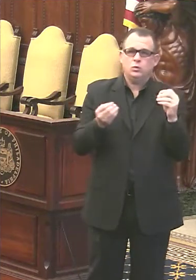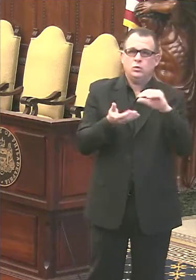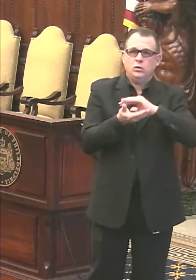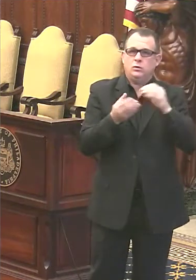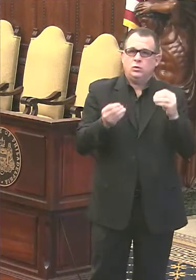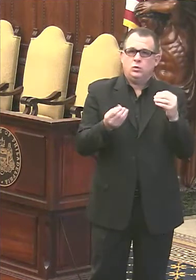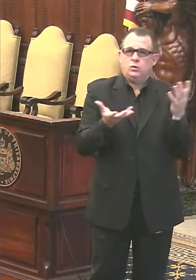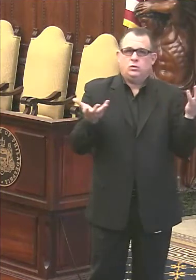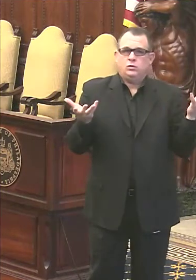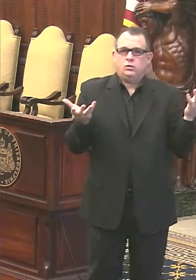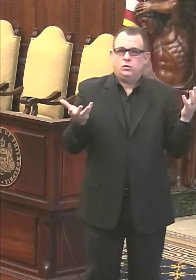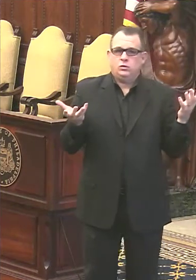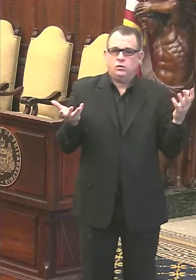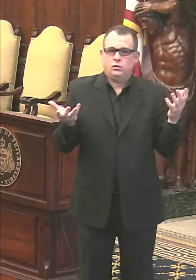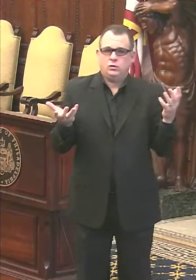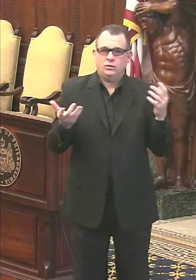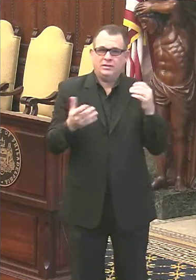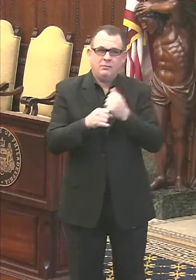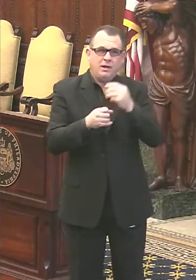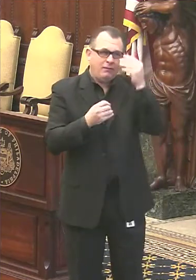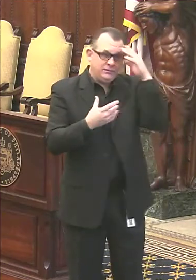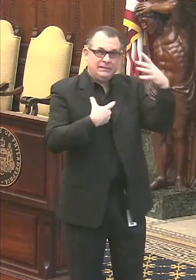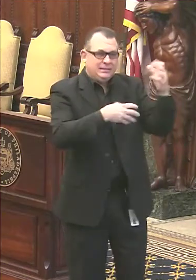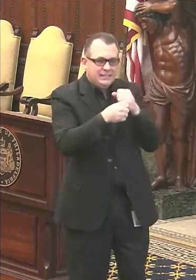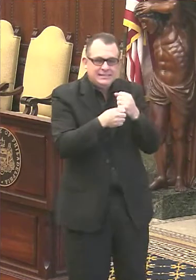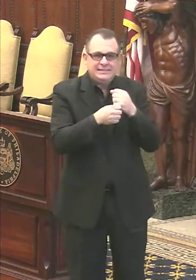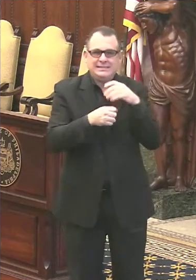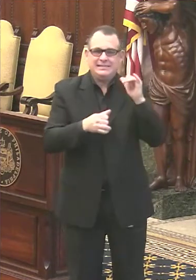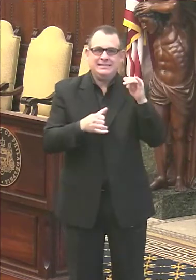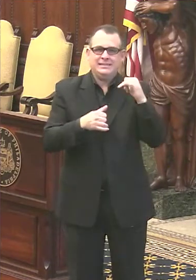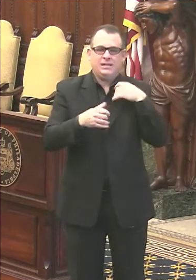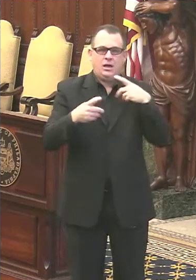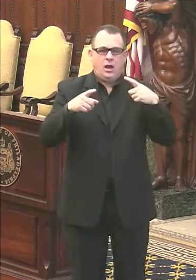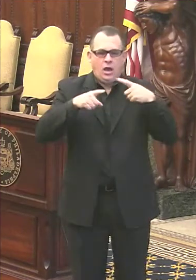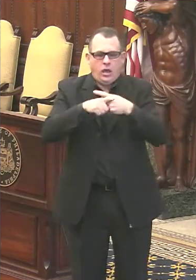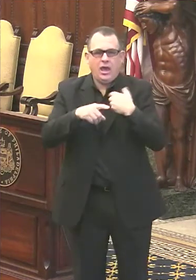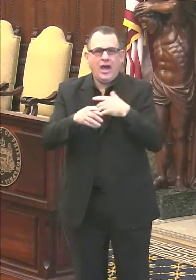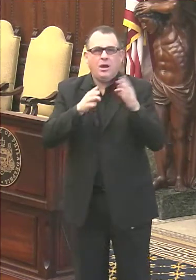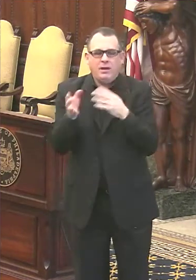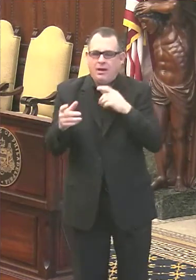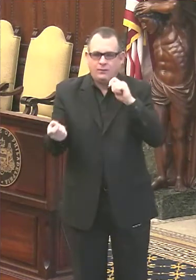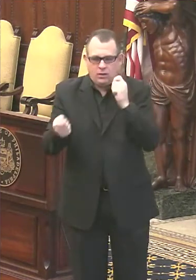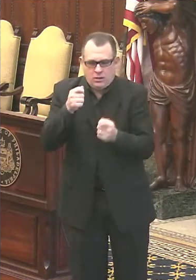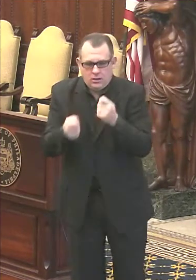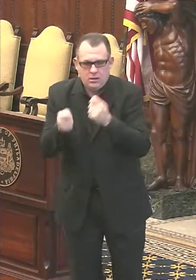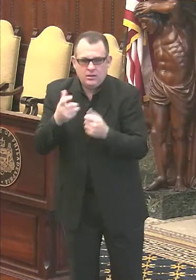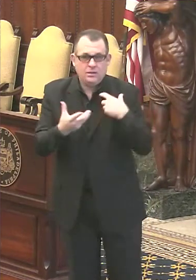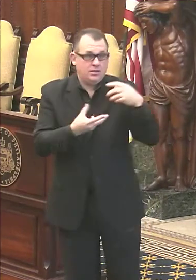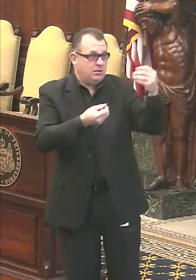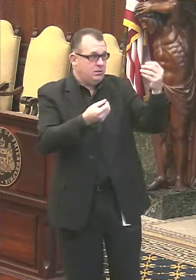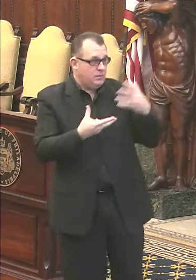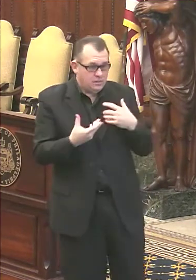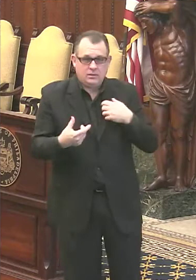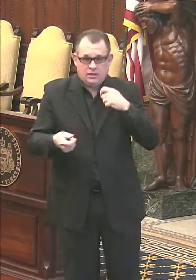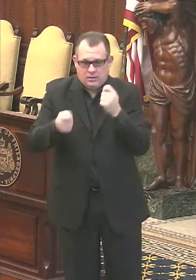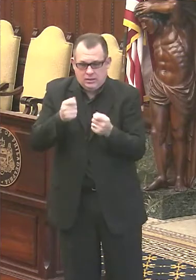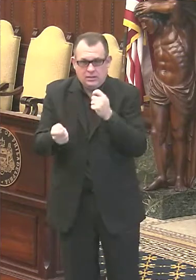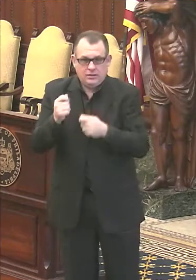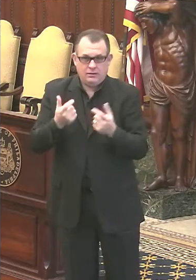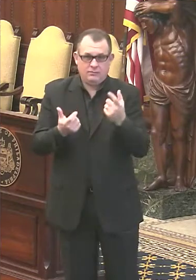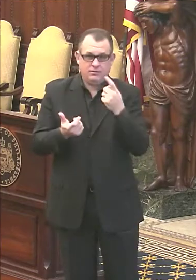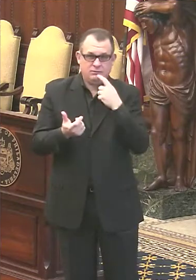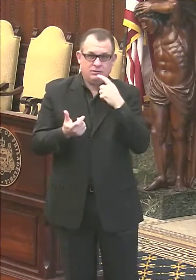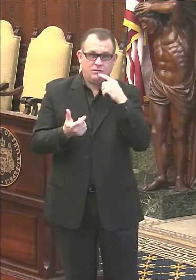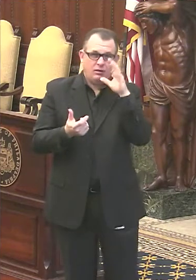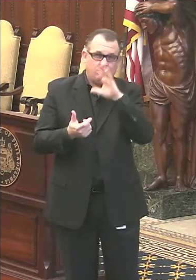changing information definitely makes it difficult for us to plan. So now we've been told that we will continue to receive about 20,000 doses per week